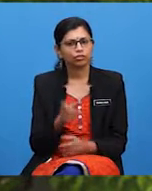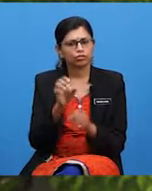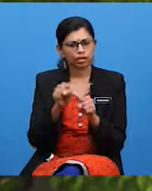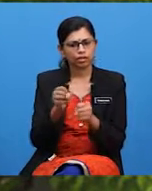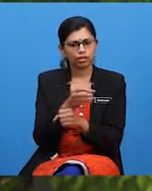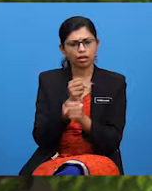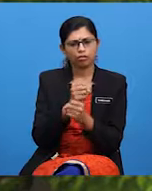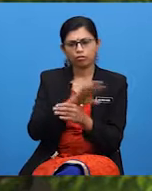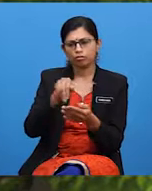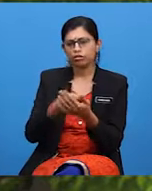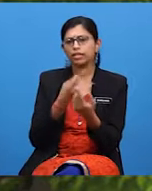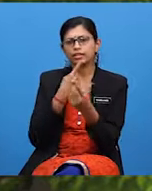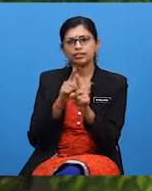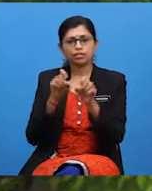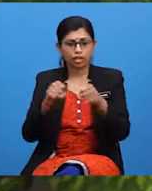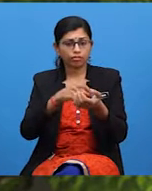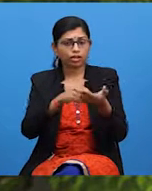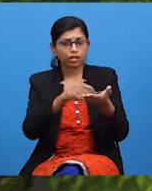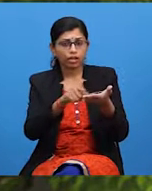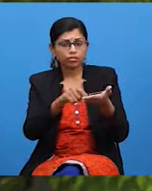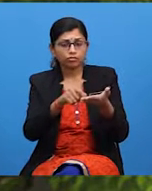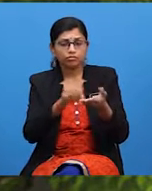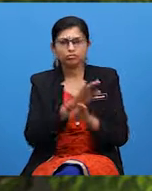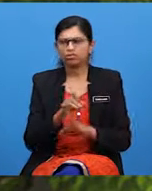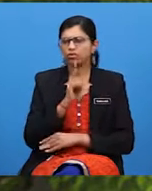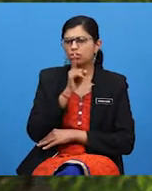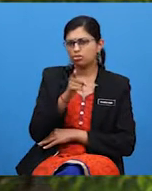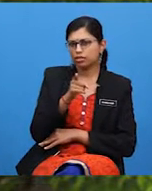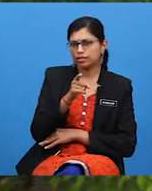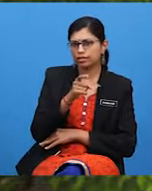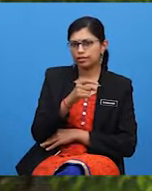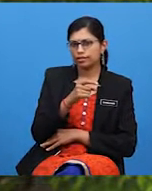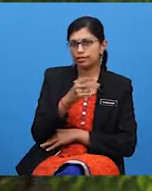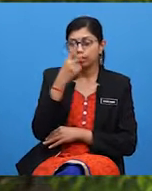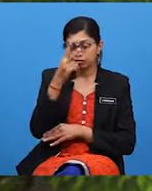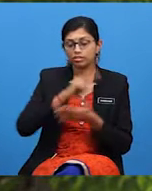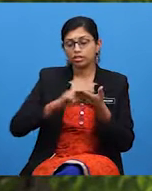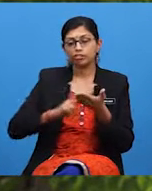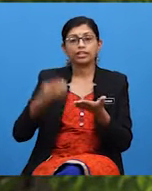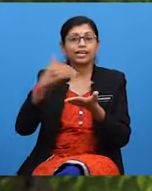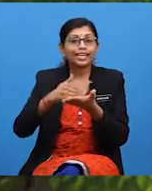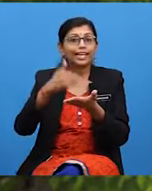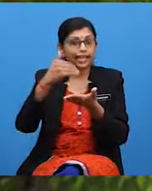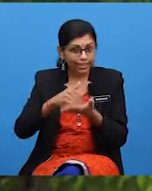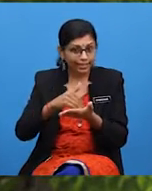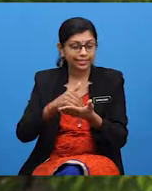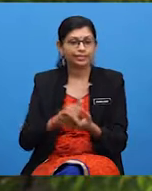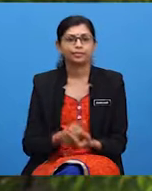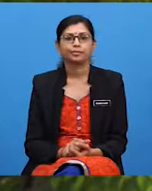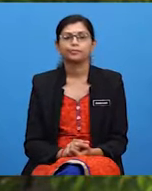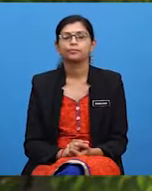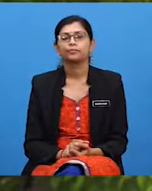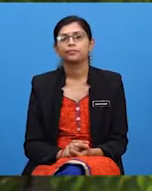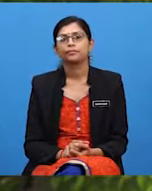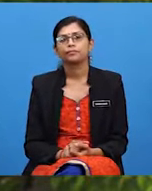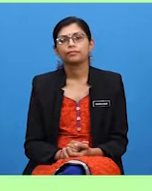to get all the answers? If you're not sure, let's listen to the conversation one more time.